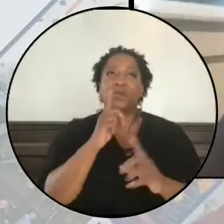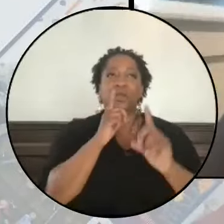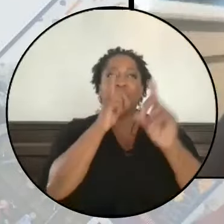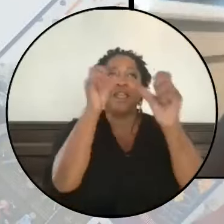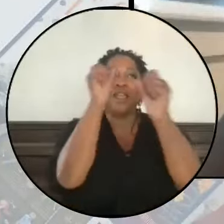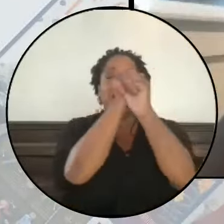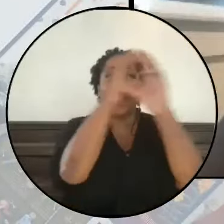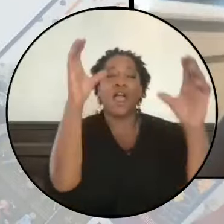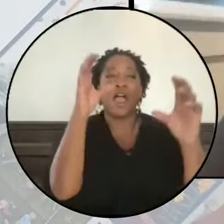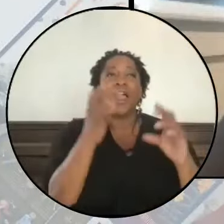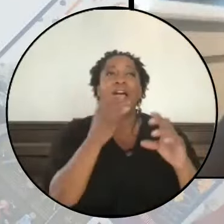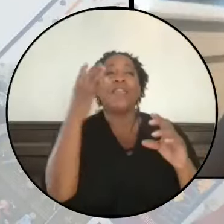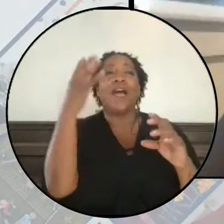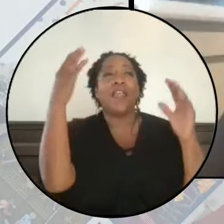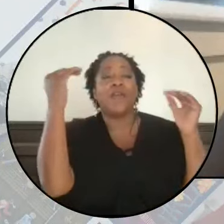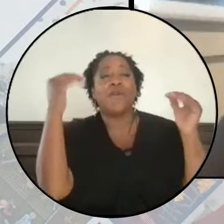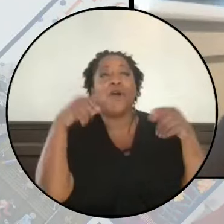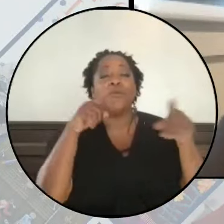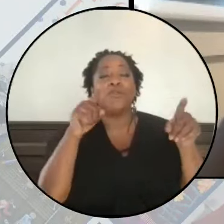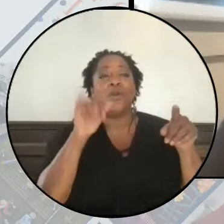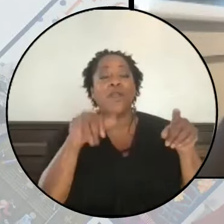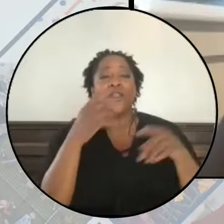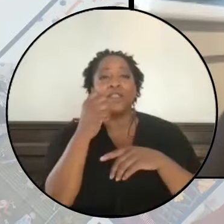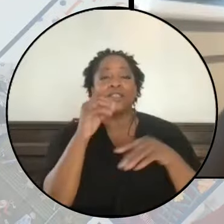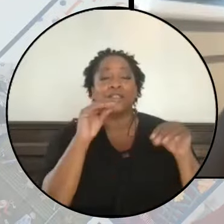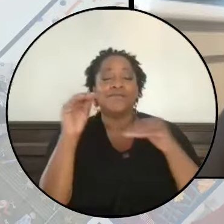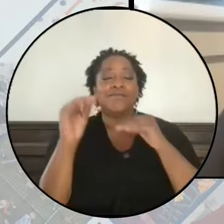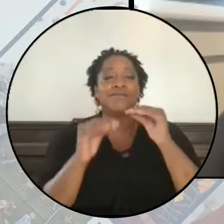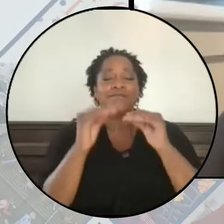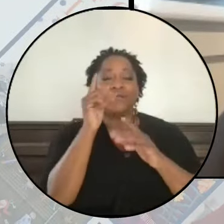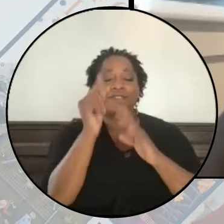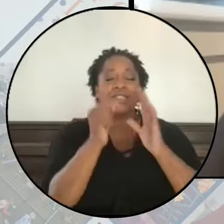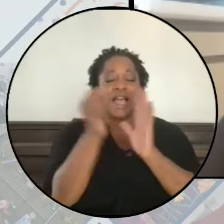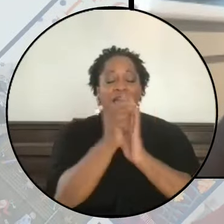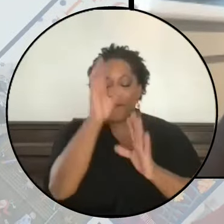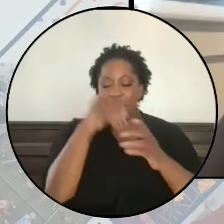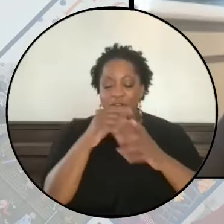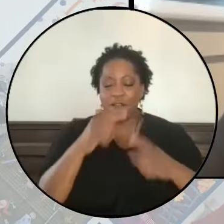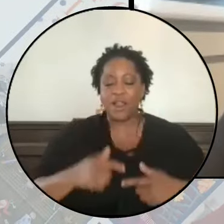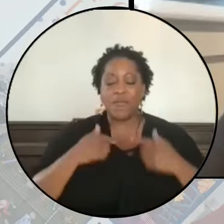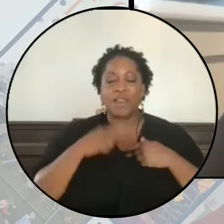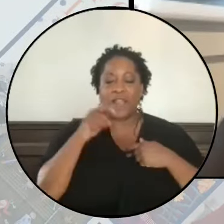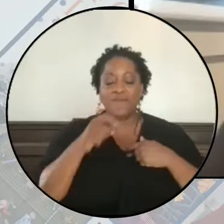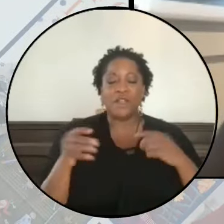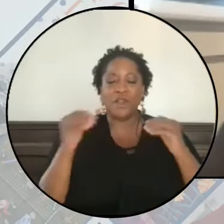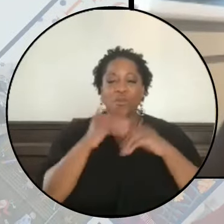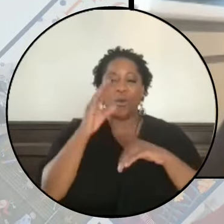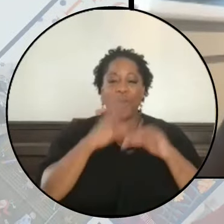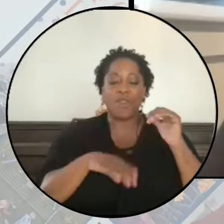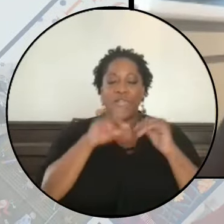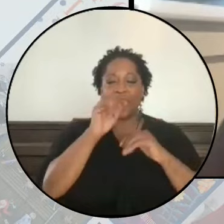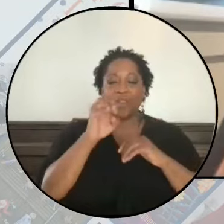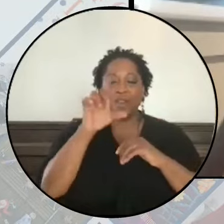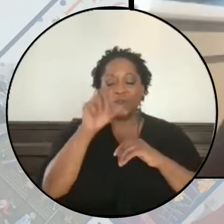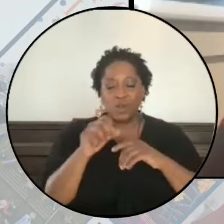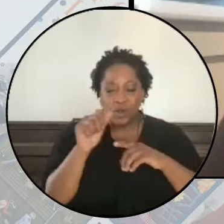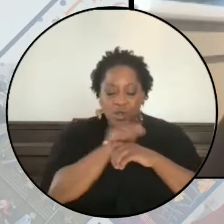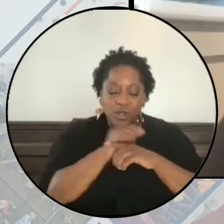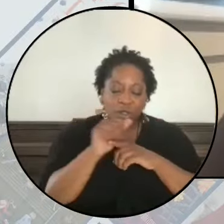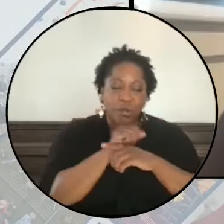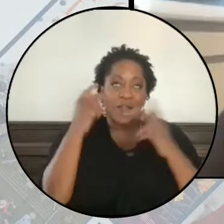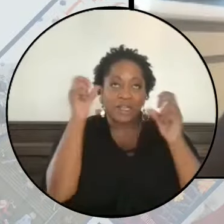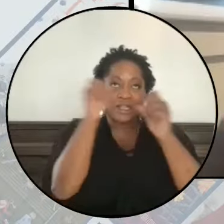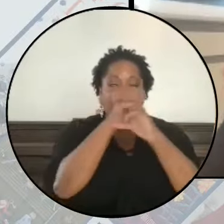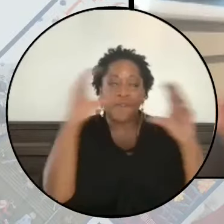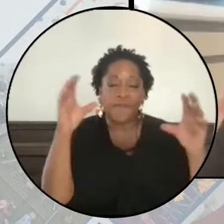humanity in this moment. I have never in my life needed more the tools, the practice and the